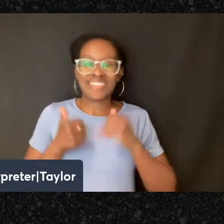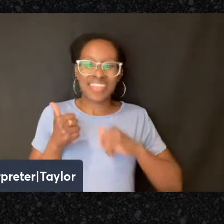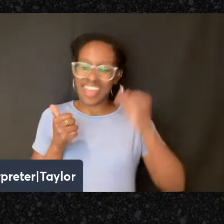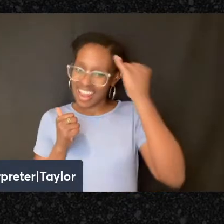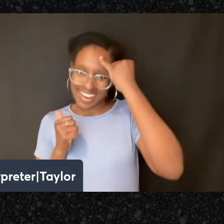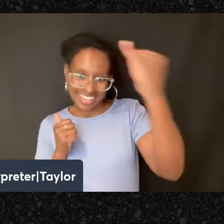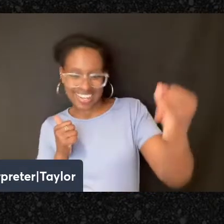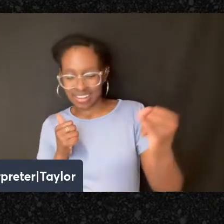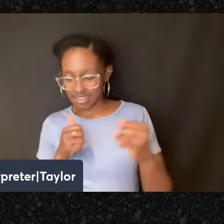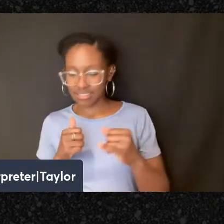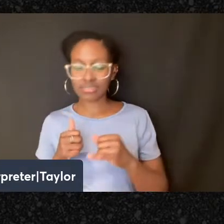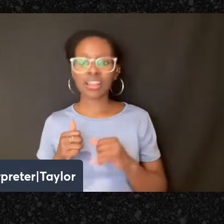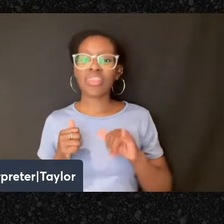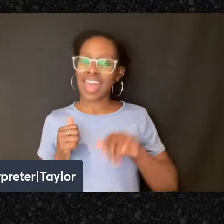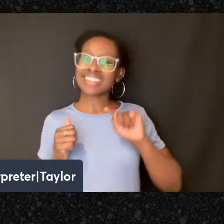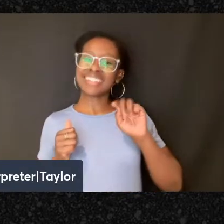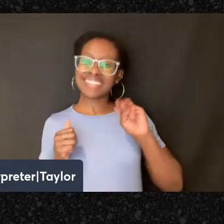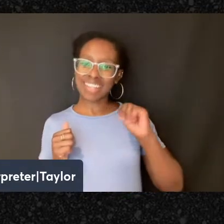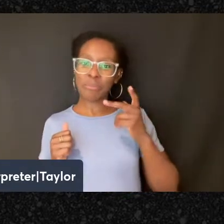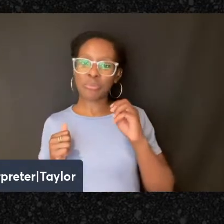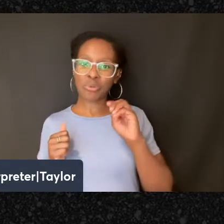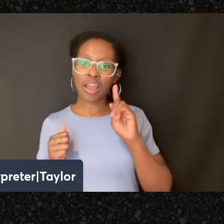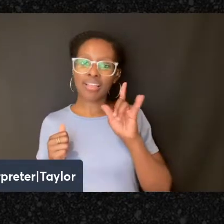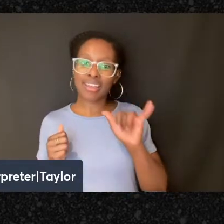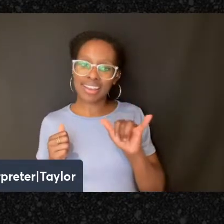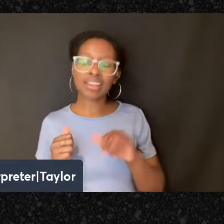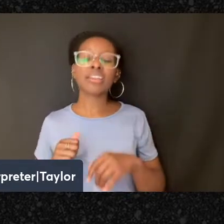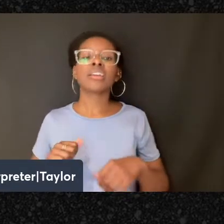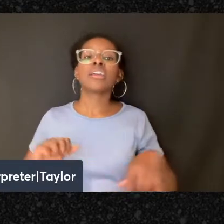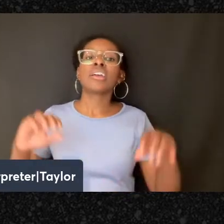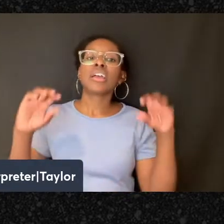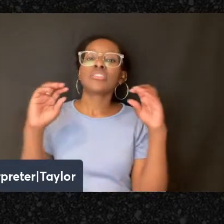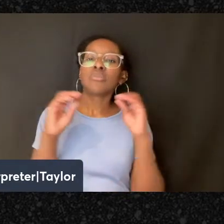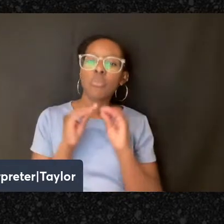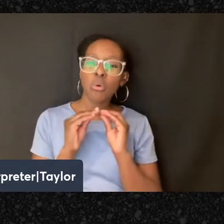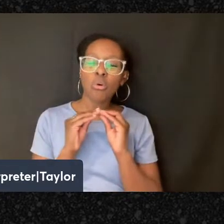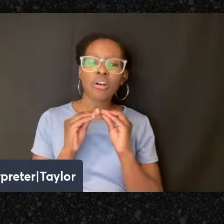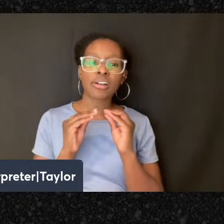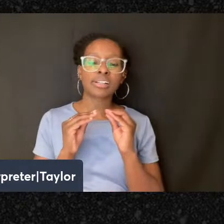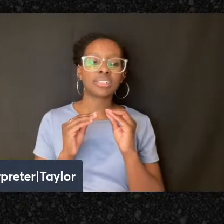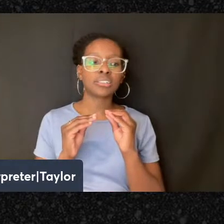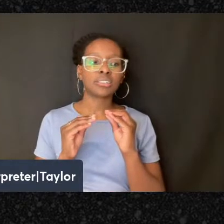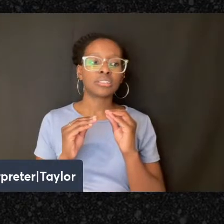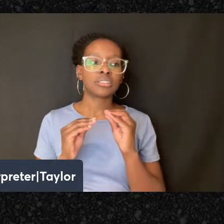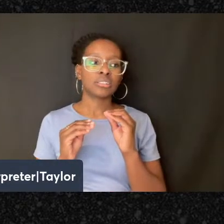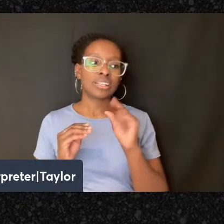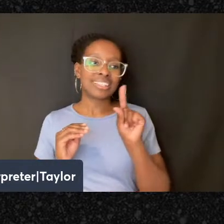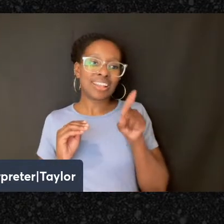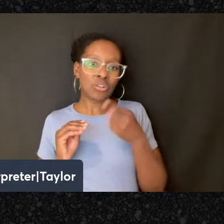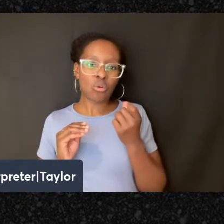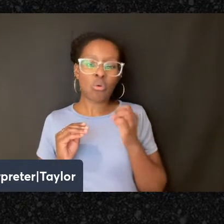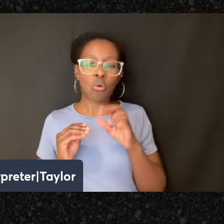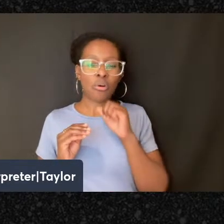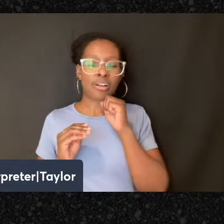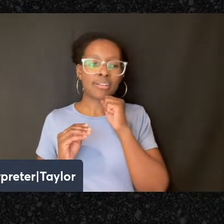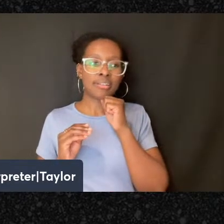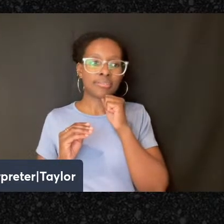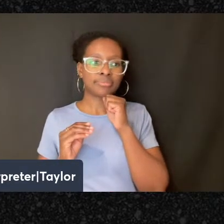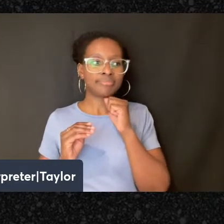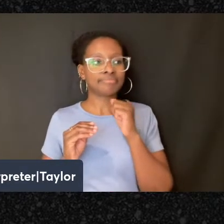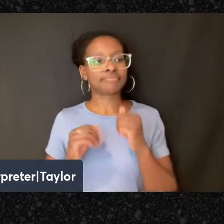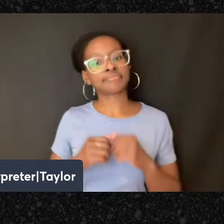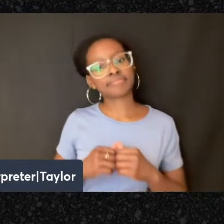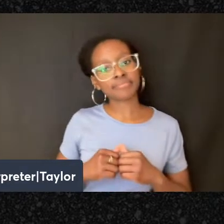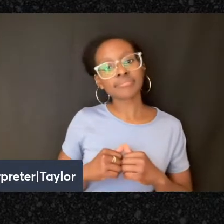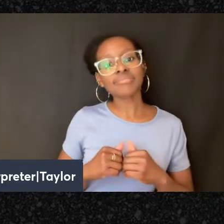in something more like a cyclical or nonlinear temporality, where they have a direct connection to